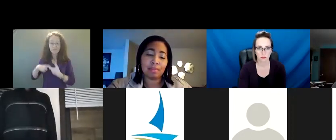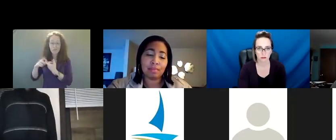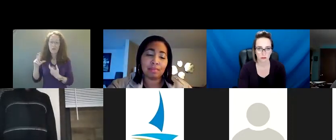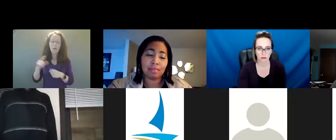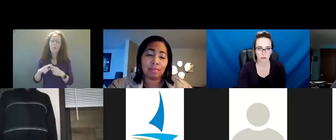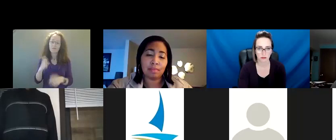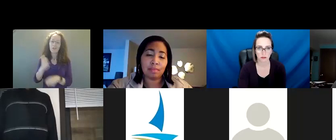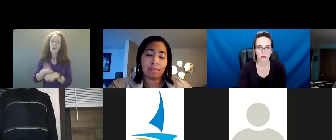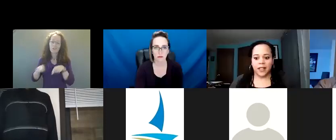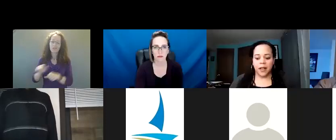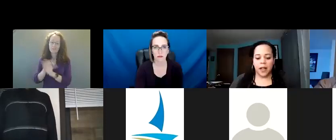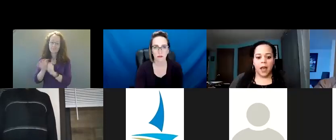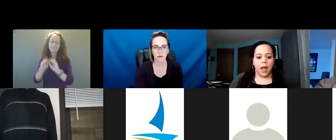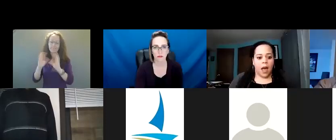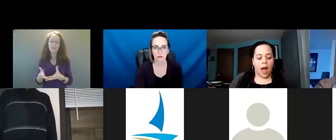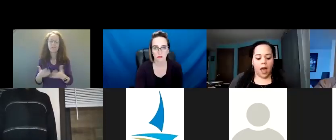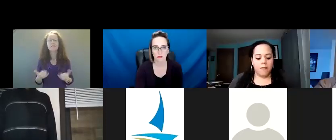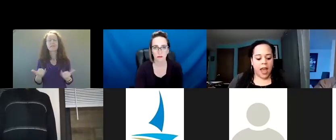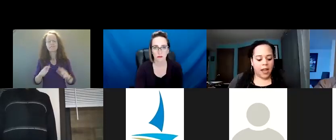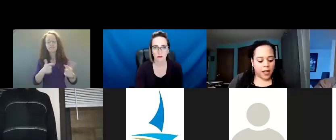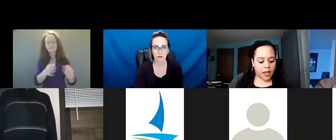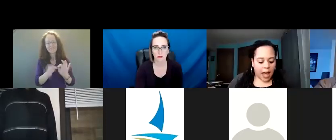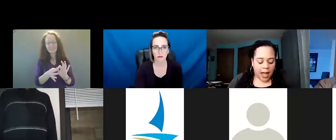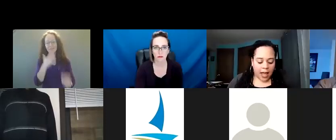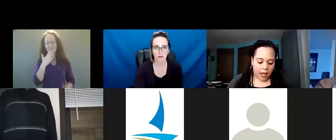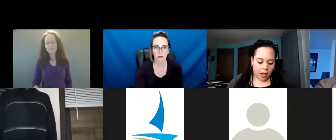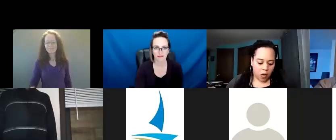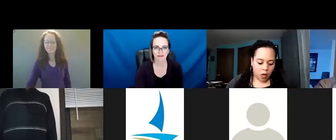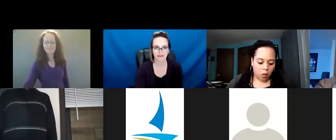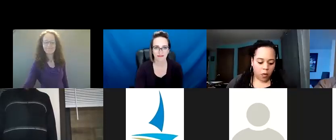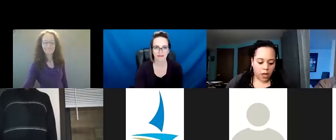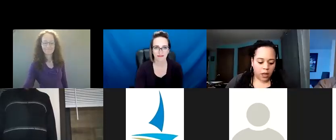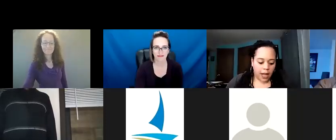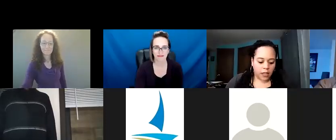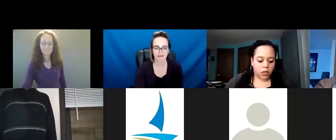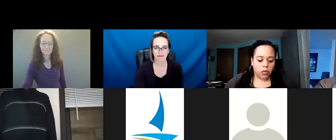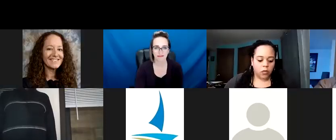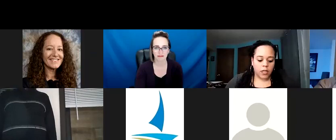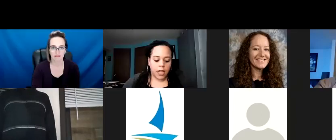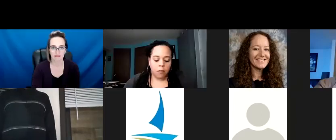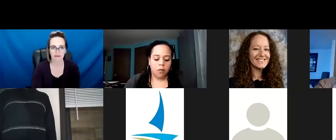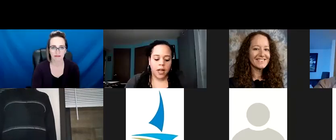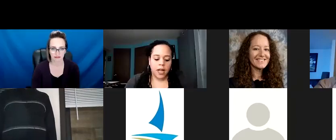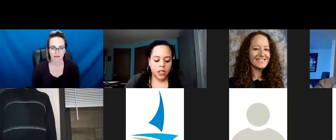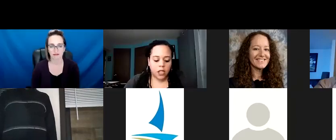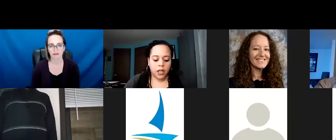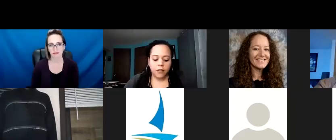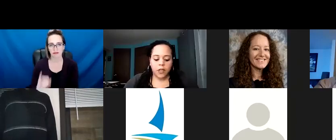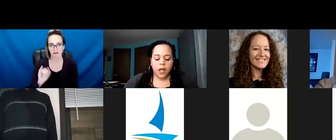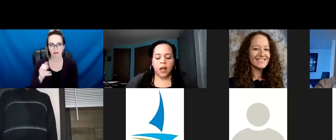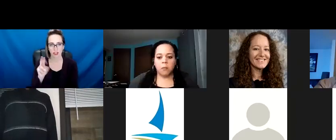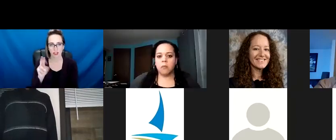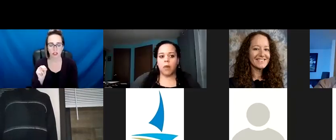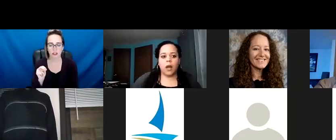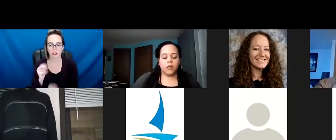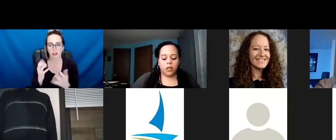Uh, thank you for that director. Um, and I would like to take a moment and just shift,